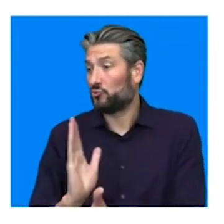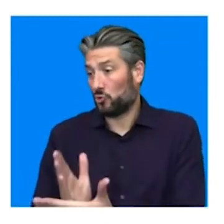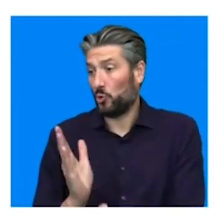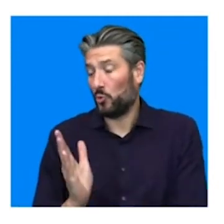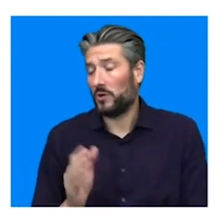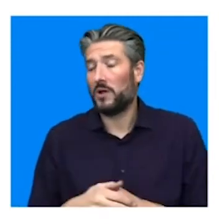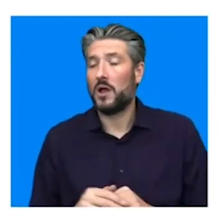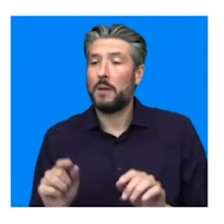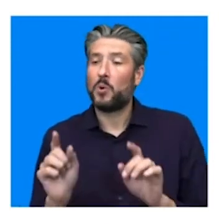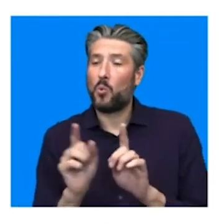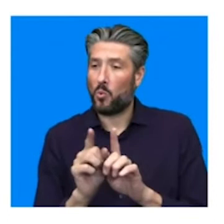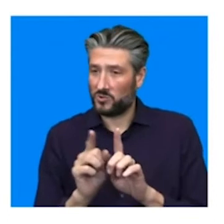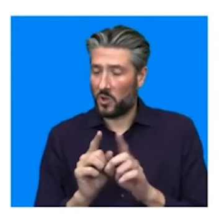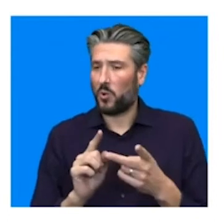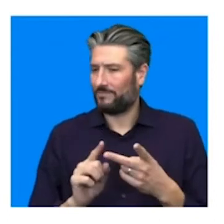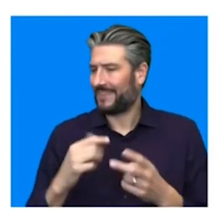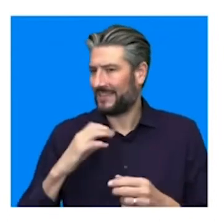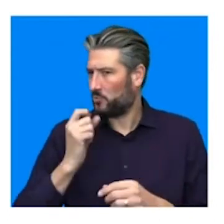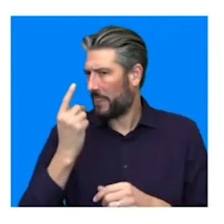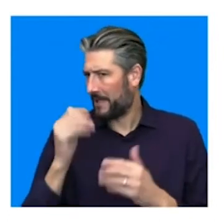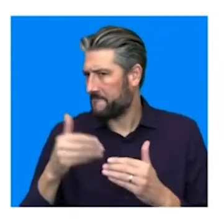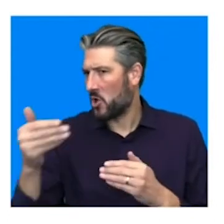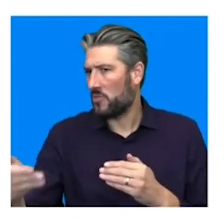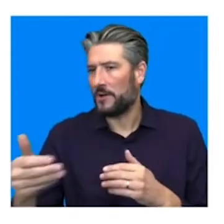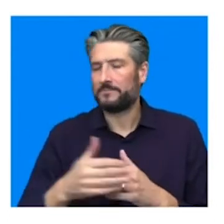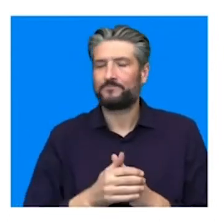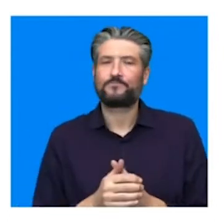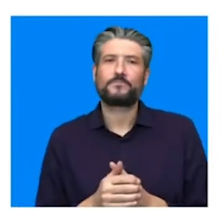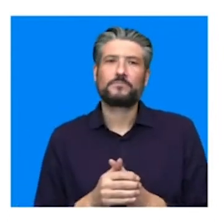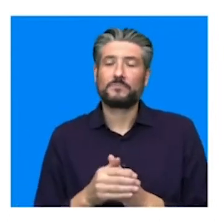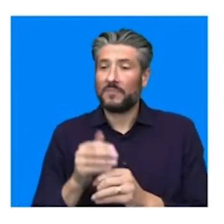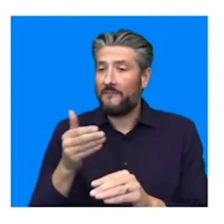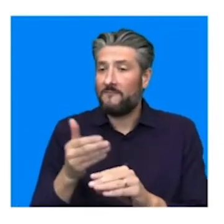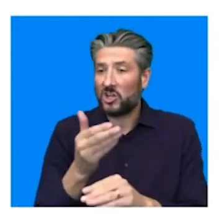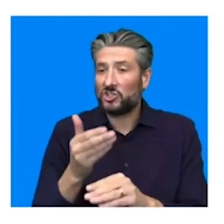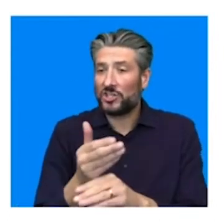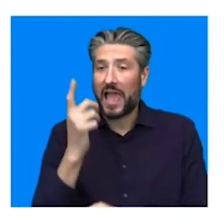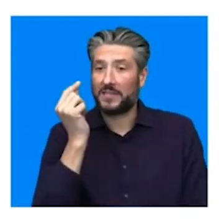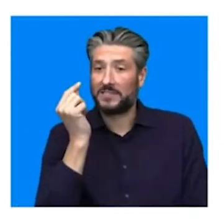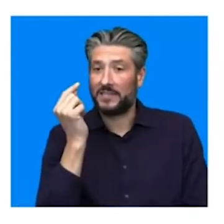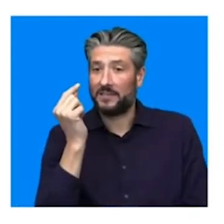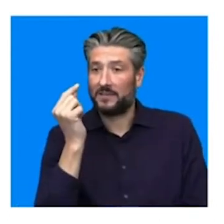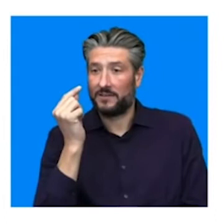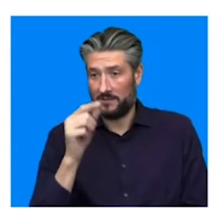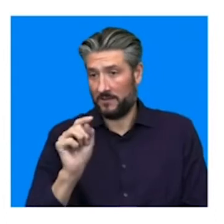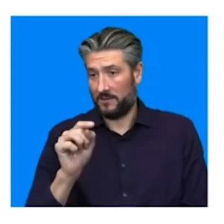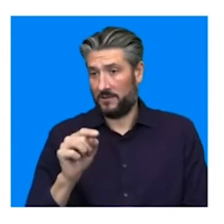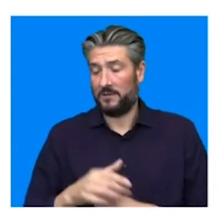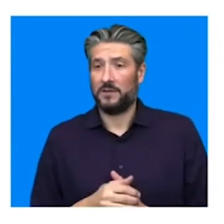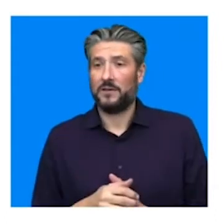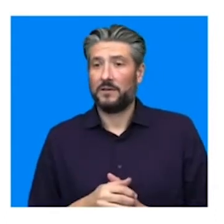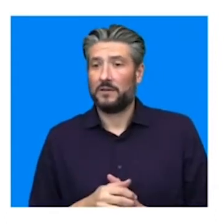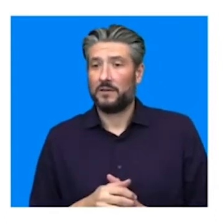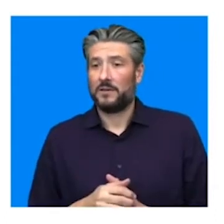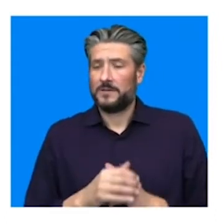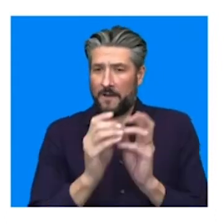also need to go a step further. And it comes down to functionality is that it has to be clear. It